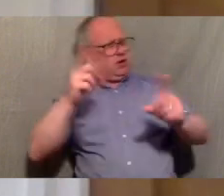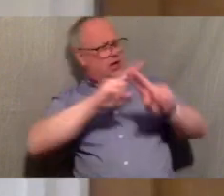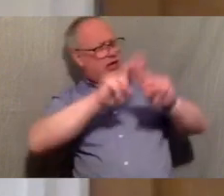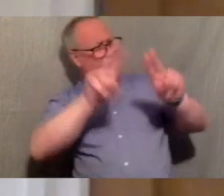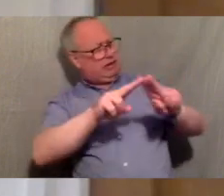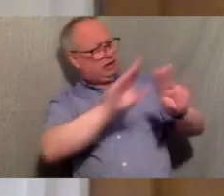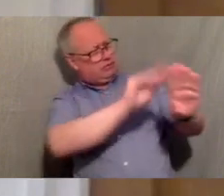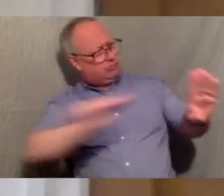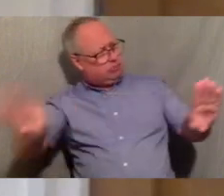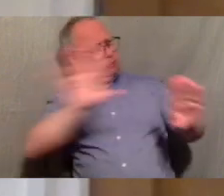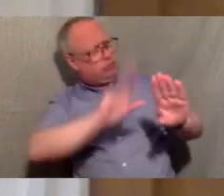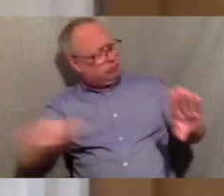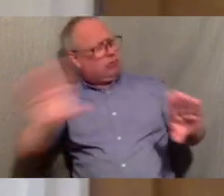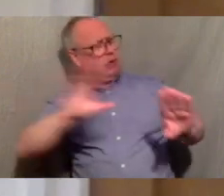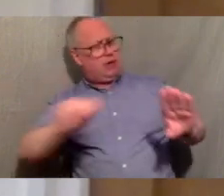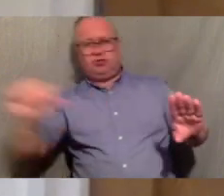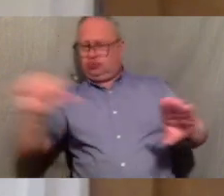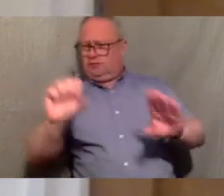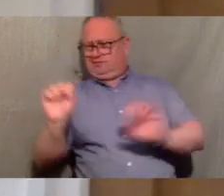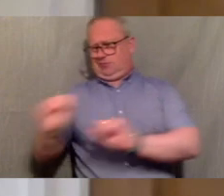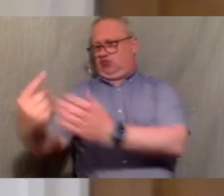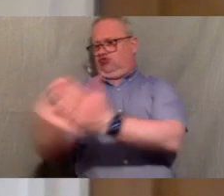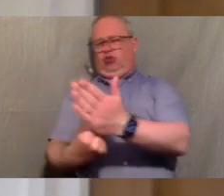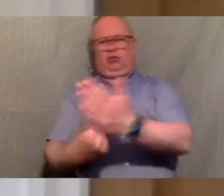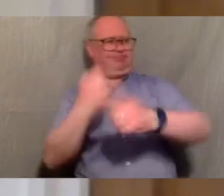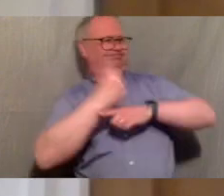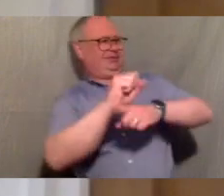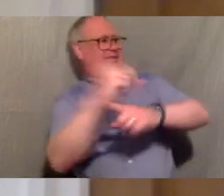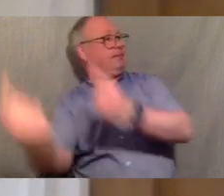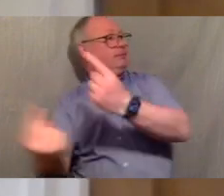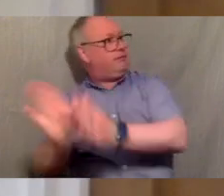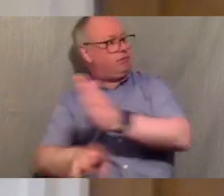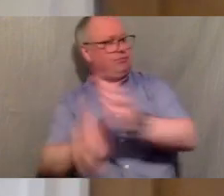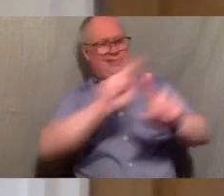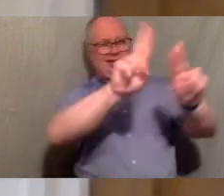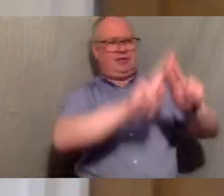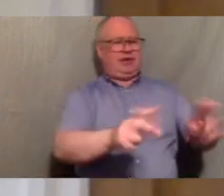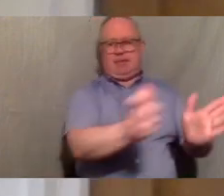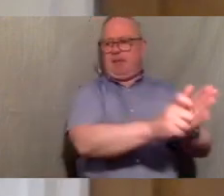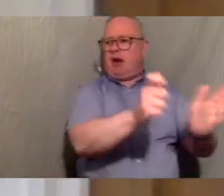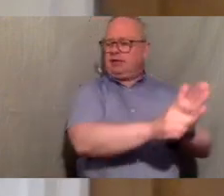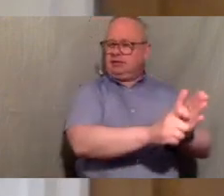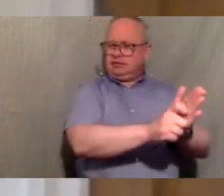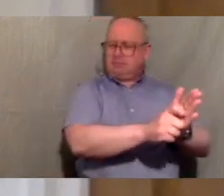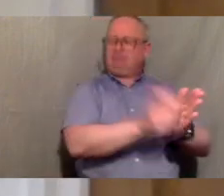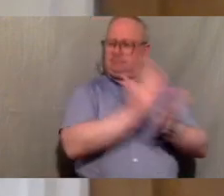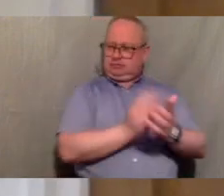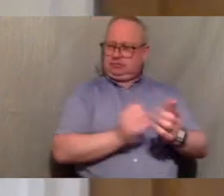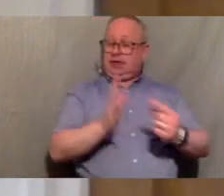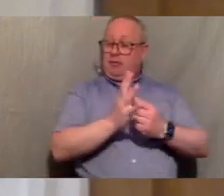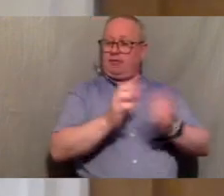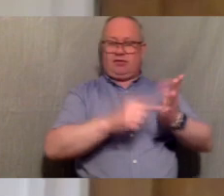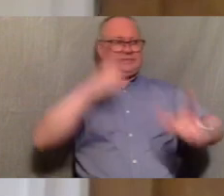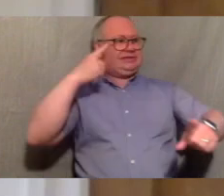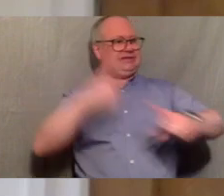their economies from the chaotic and profit hungry behavior of international markets and there's never been more need for attacks on financial